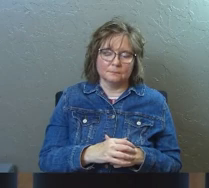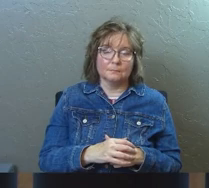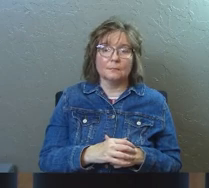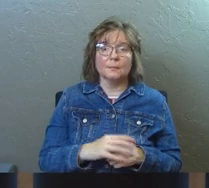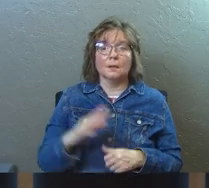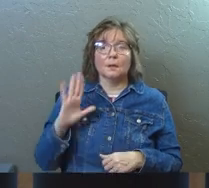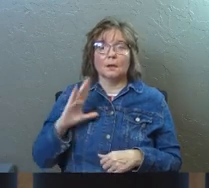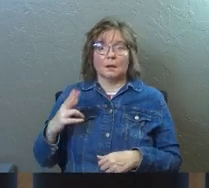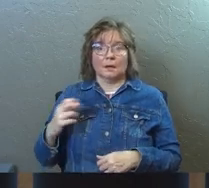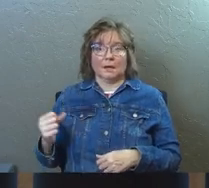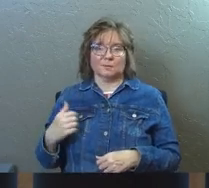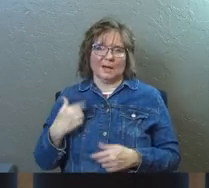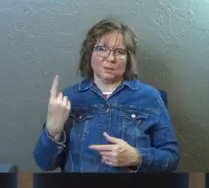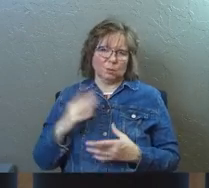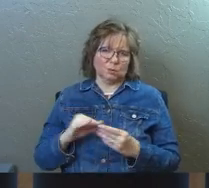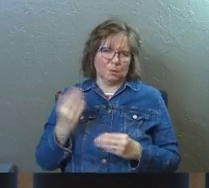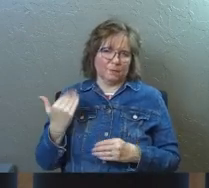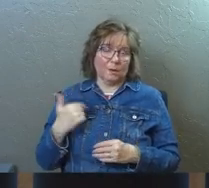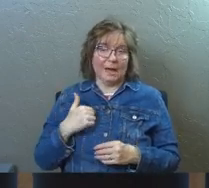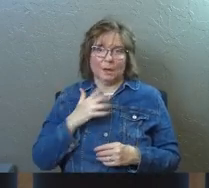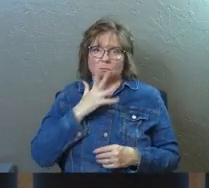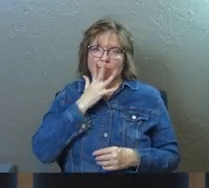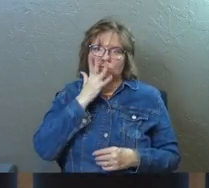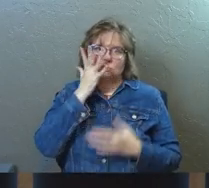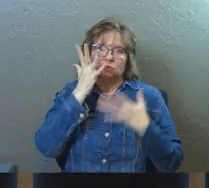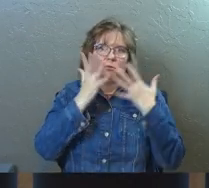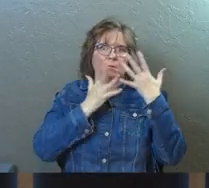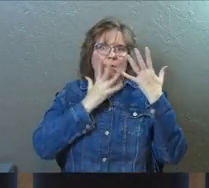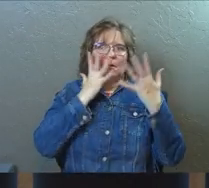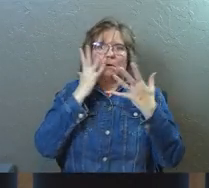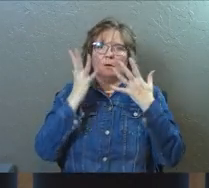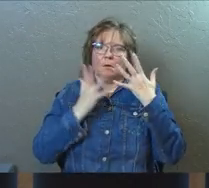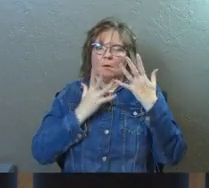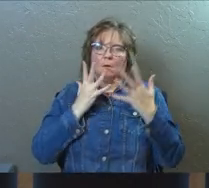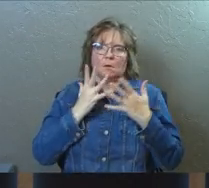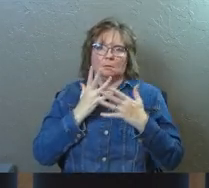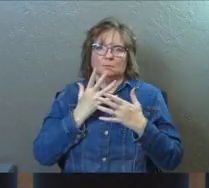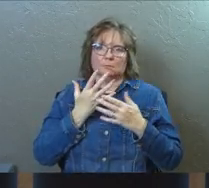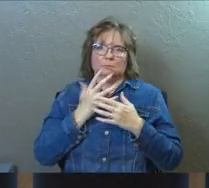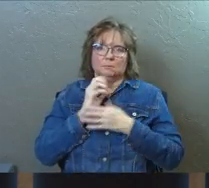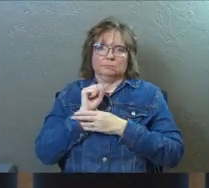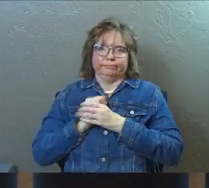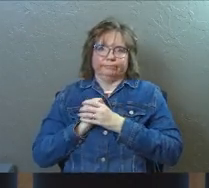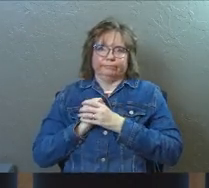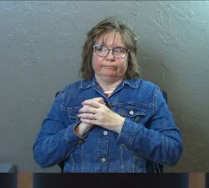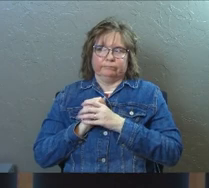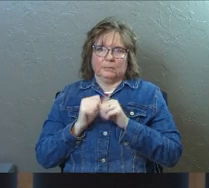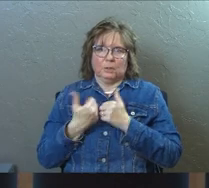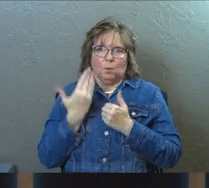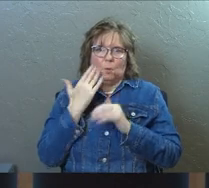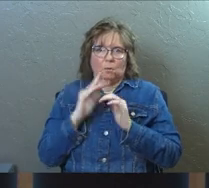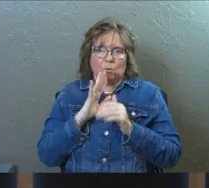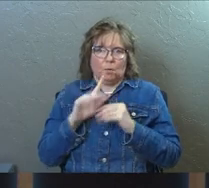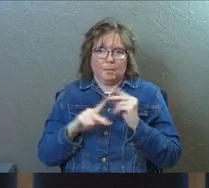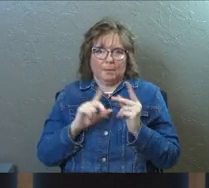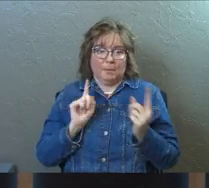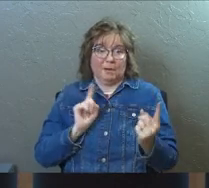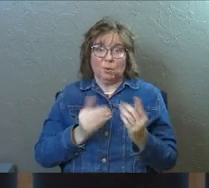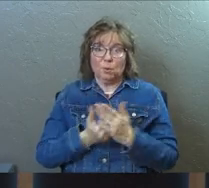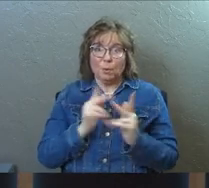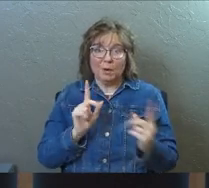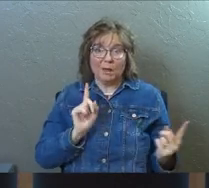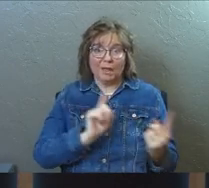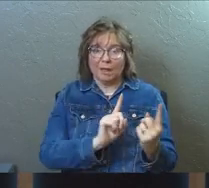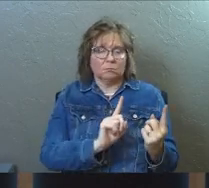When I was in high school, I've told this story before. I was the shyest kid in the world. Didn't know how to talk to people. Didn't know how to approach new